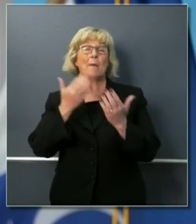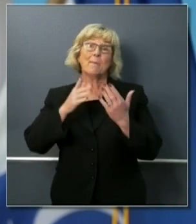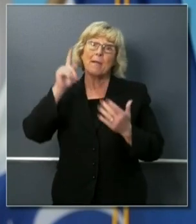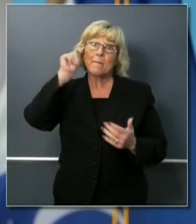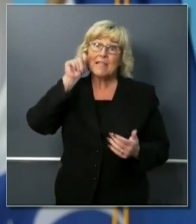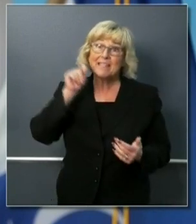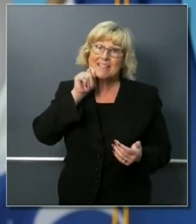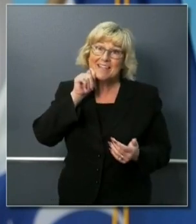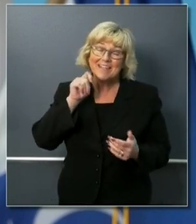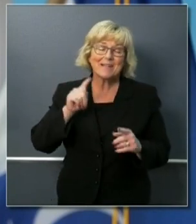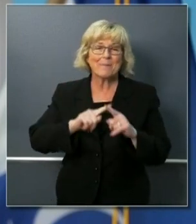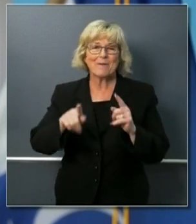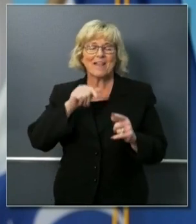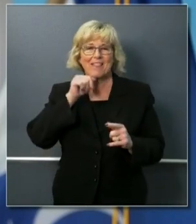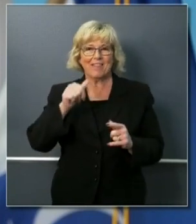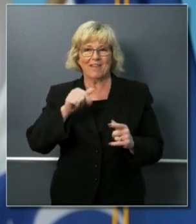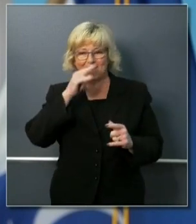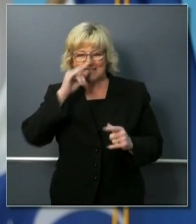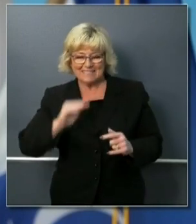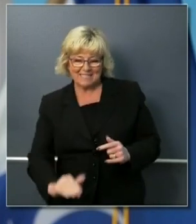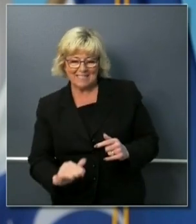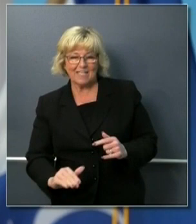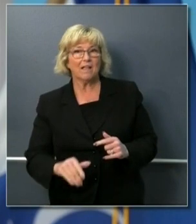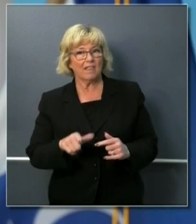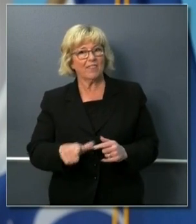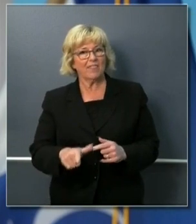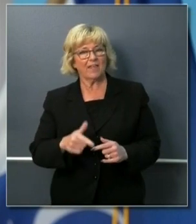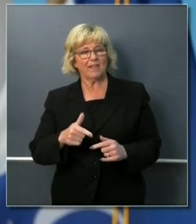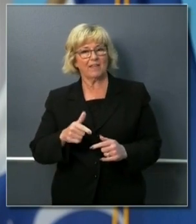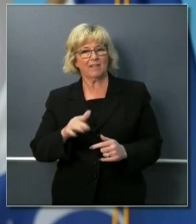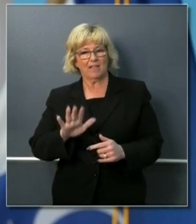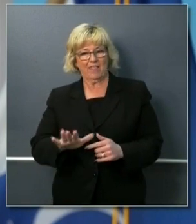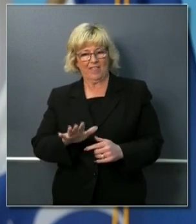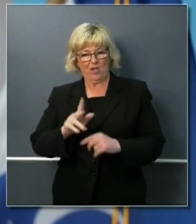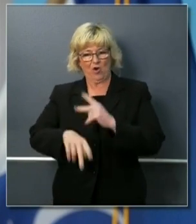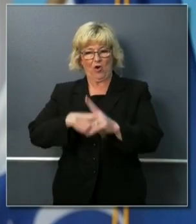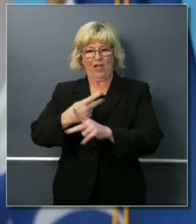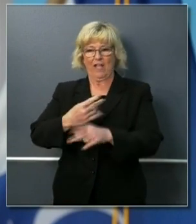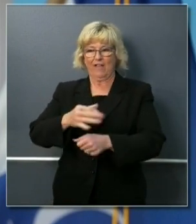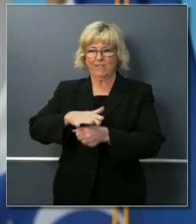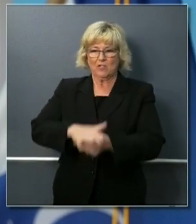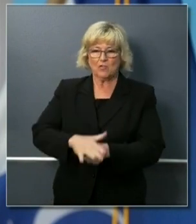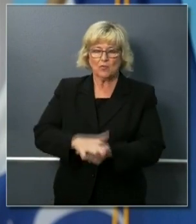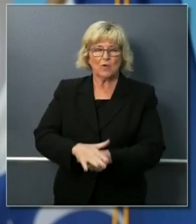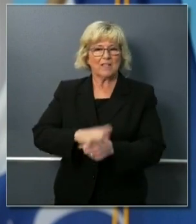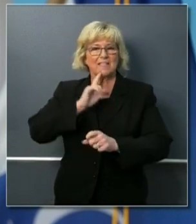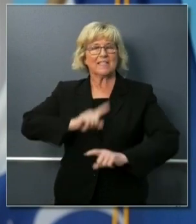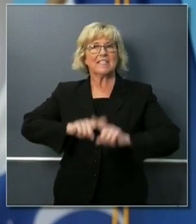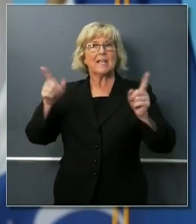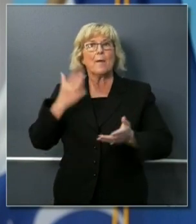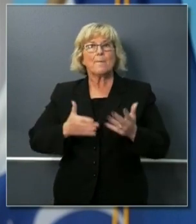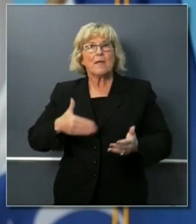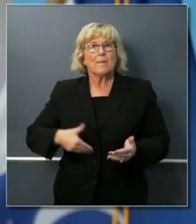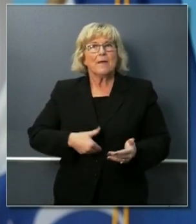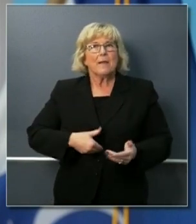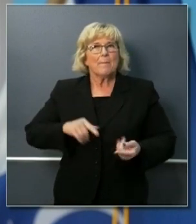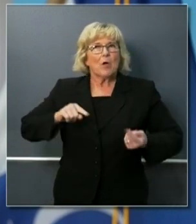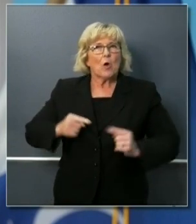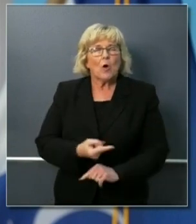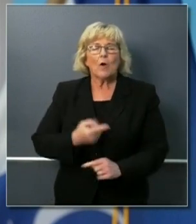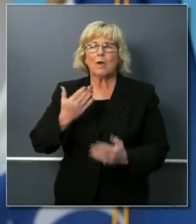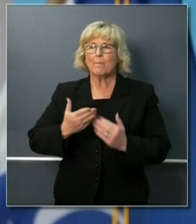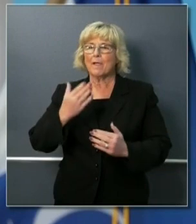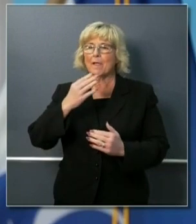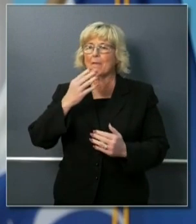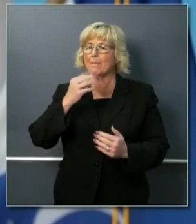but not a young child and they manifest stress very differently they have a tummy ache they may not be sleeping as